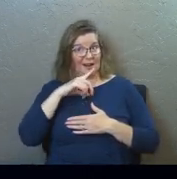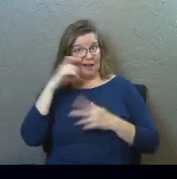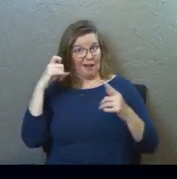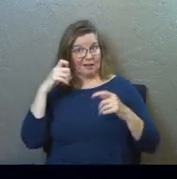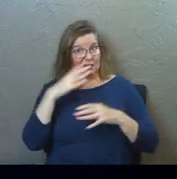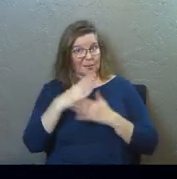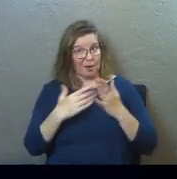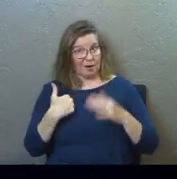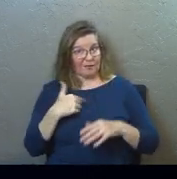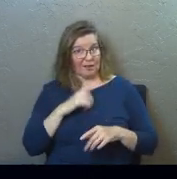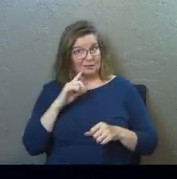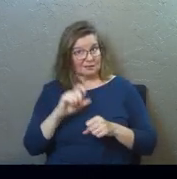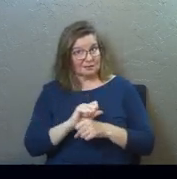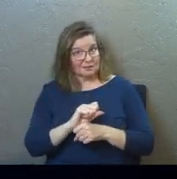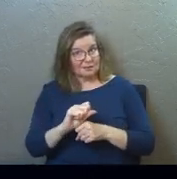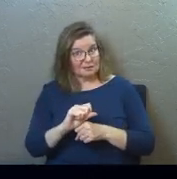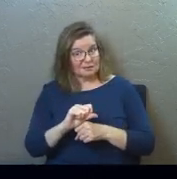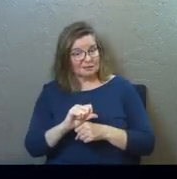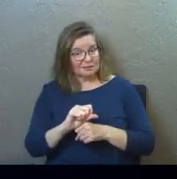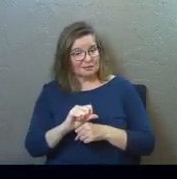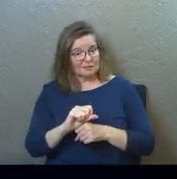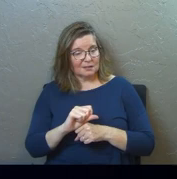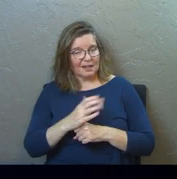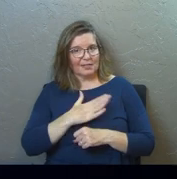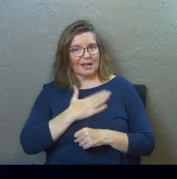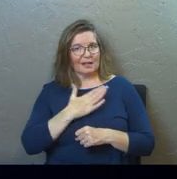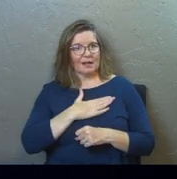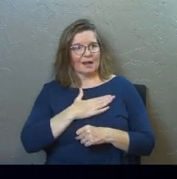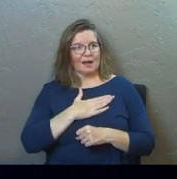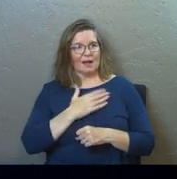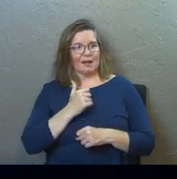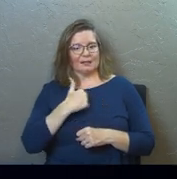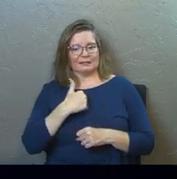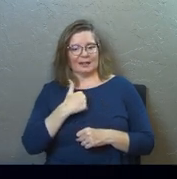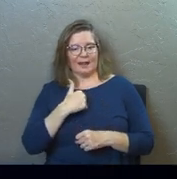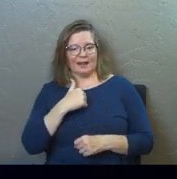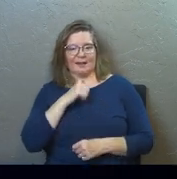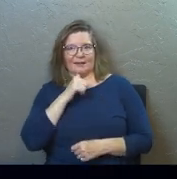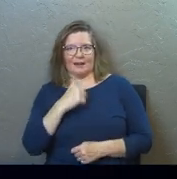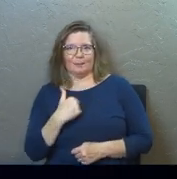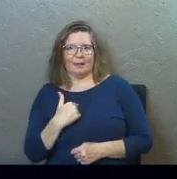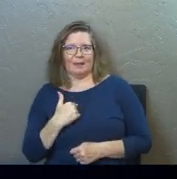part of us, yes, it's glad that we're not them,